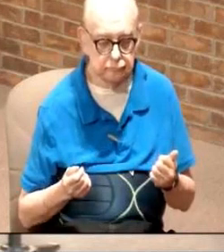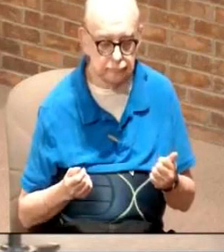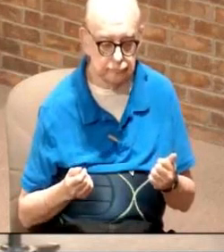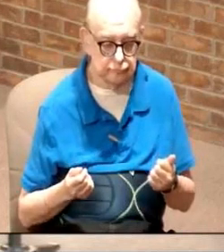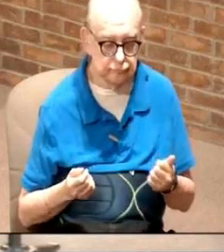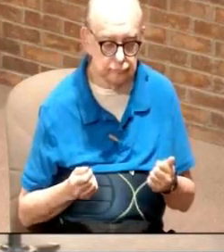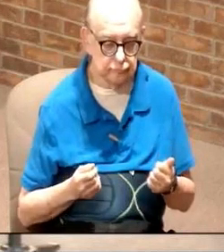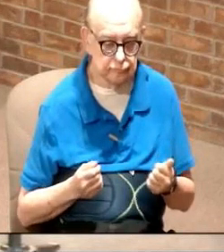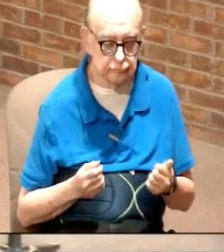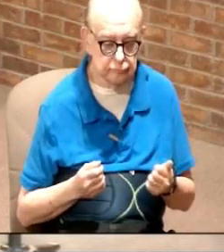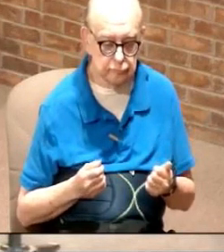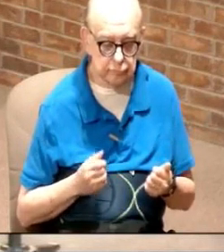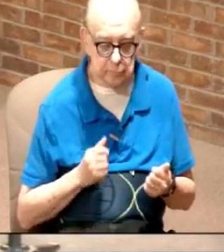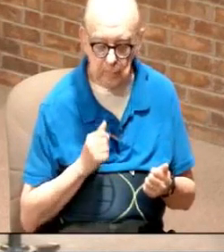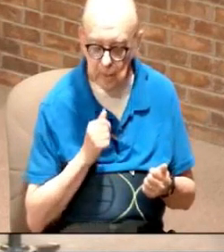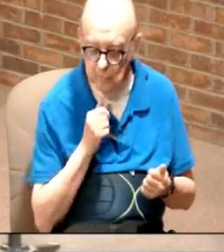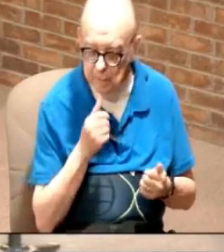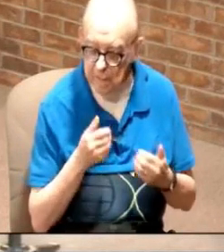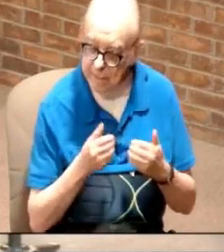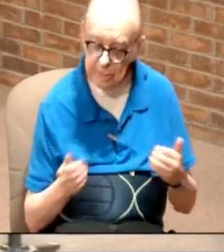were not two separate lives